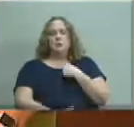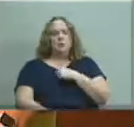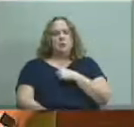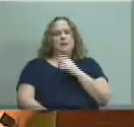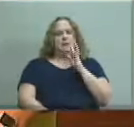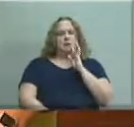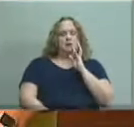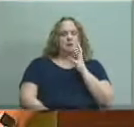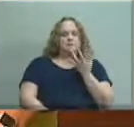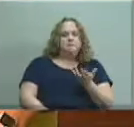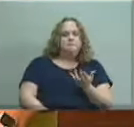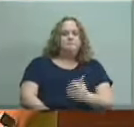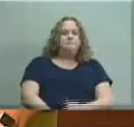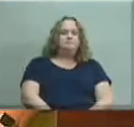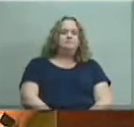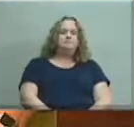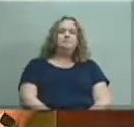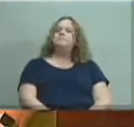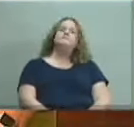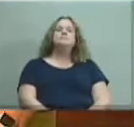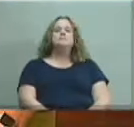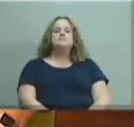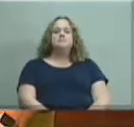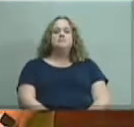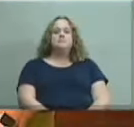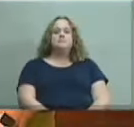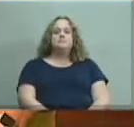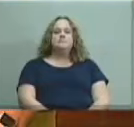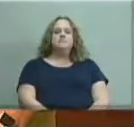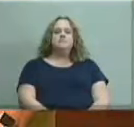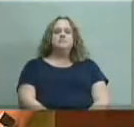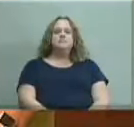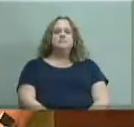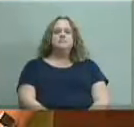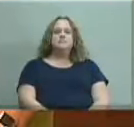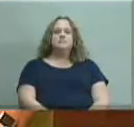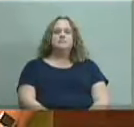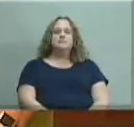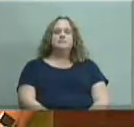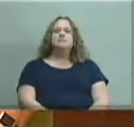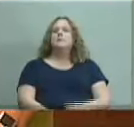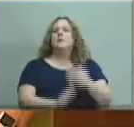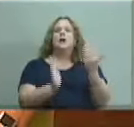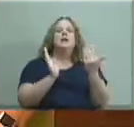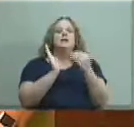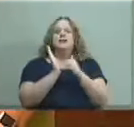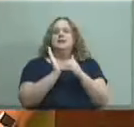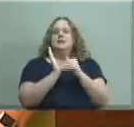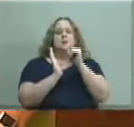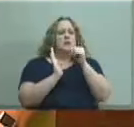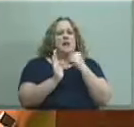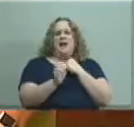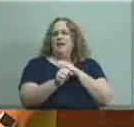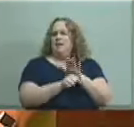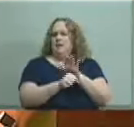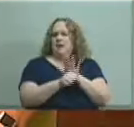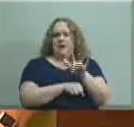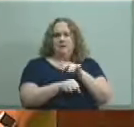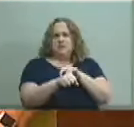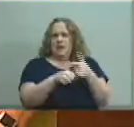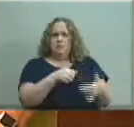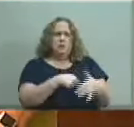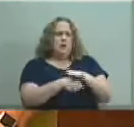spoke to so it's it's the and again we didn't have enough time to cover the entire neighborhood